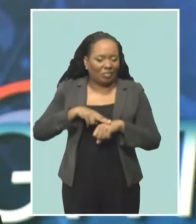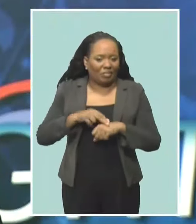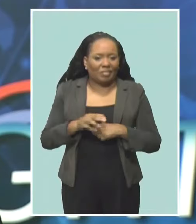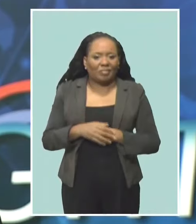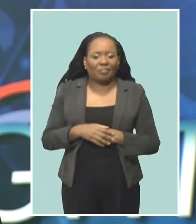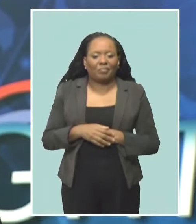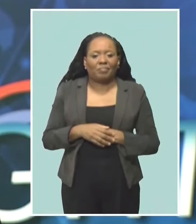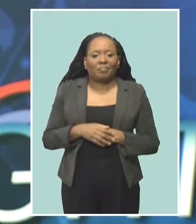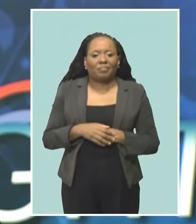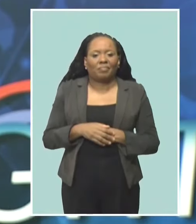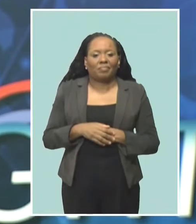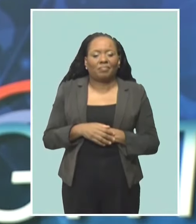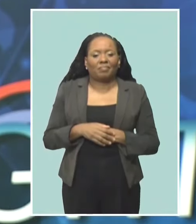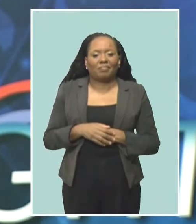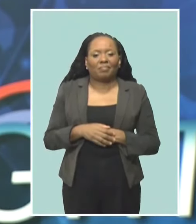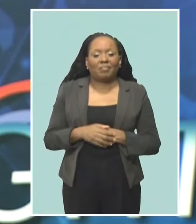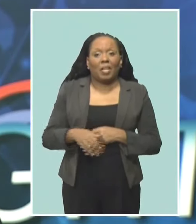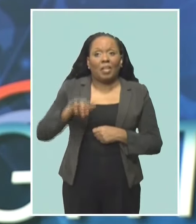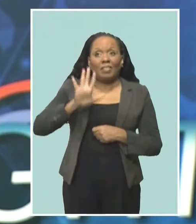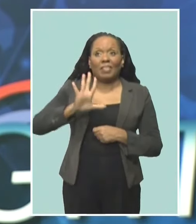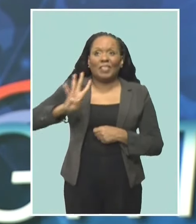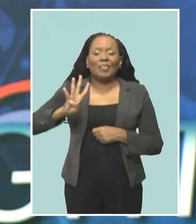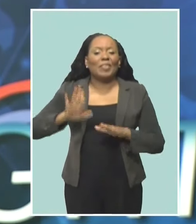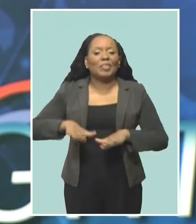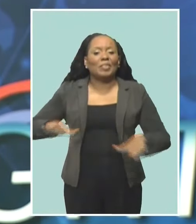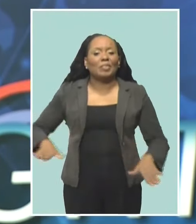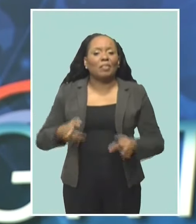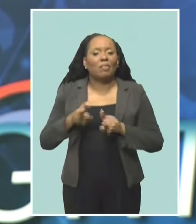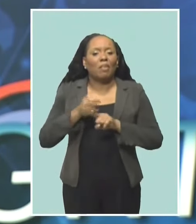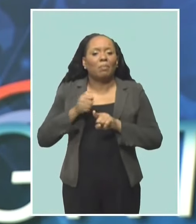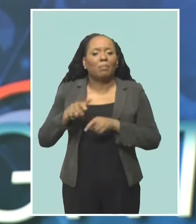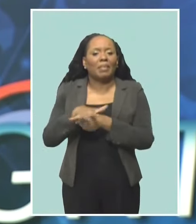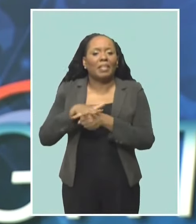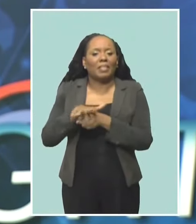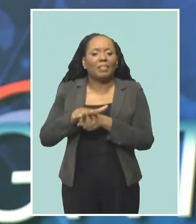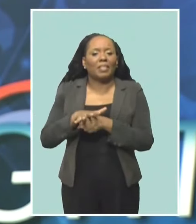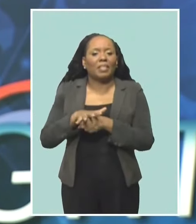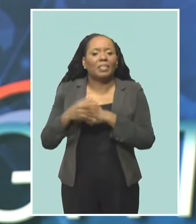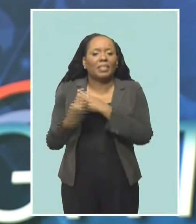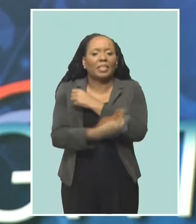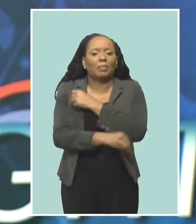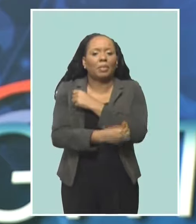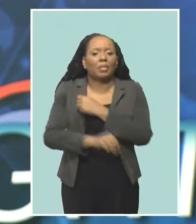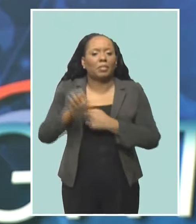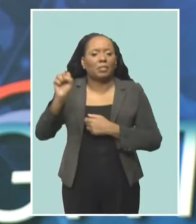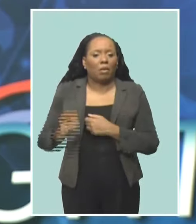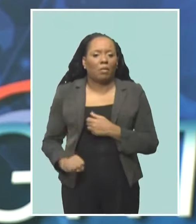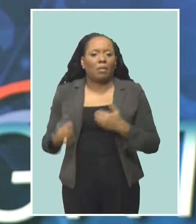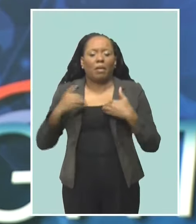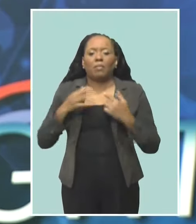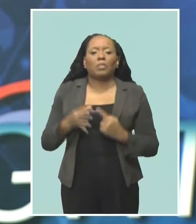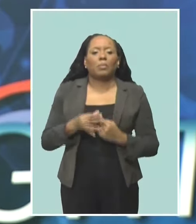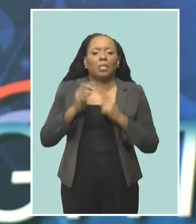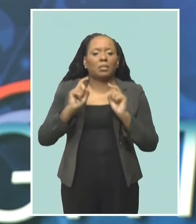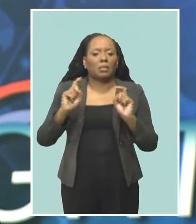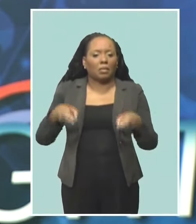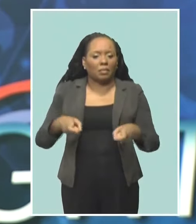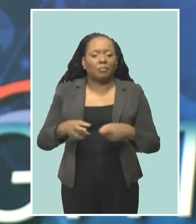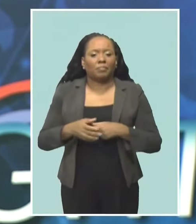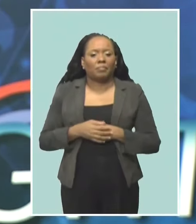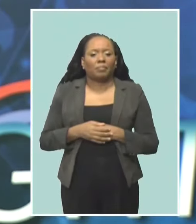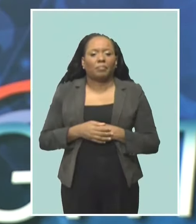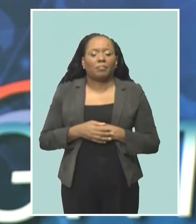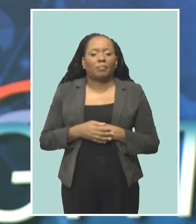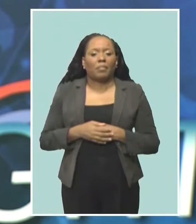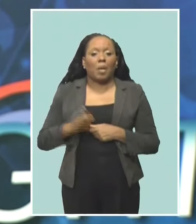54 children of the St. Michael's South constituency were given a special gift over the weekend as the new school term nears. The